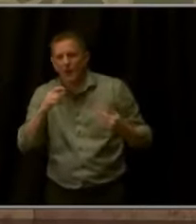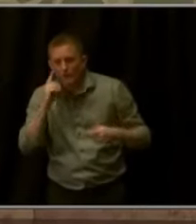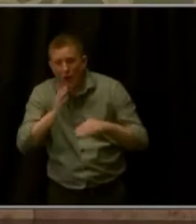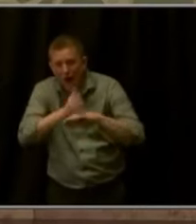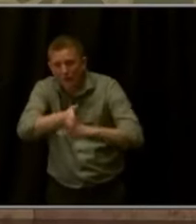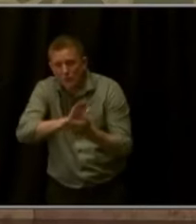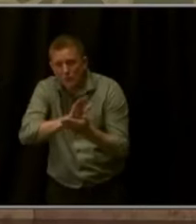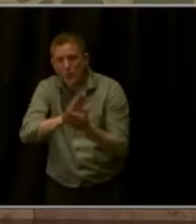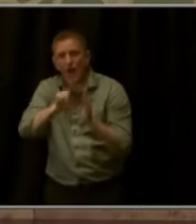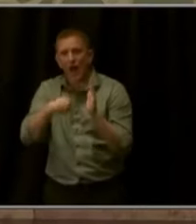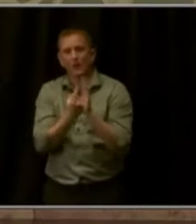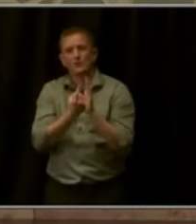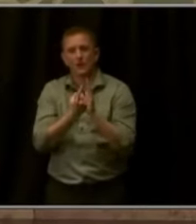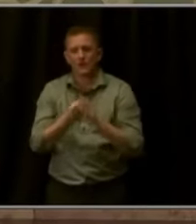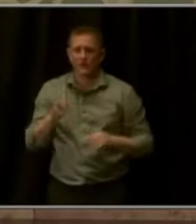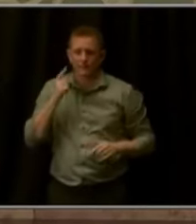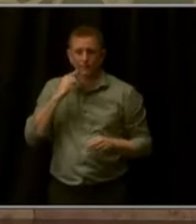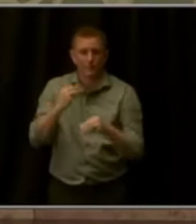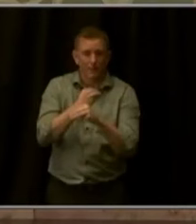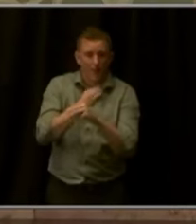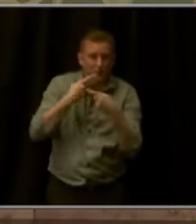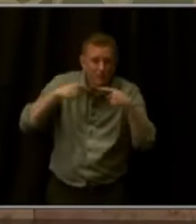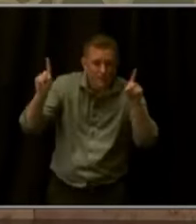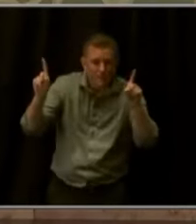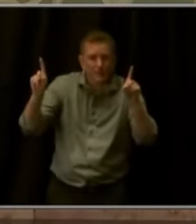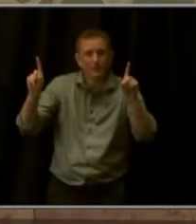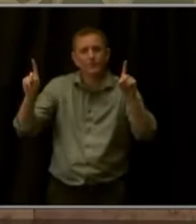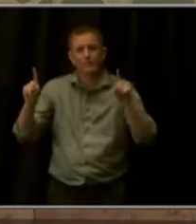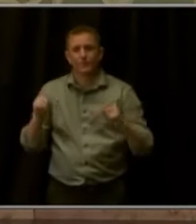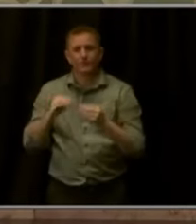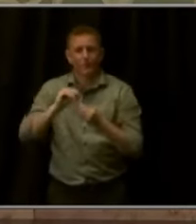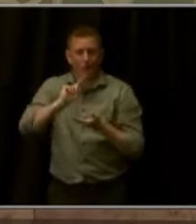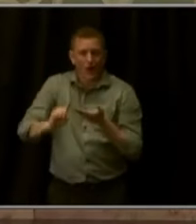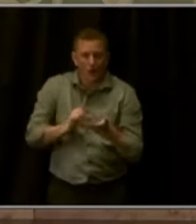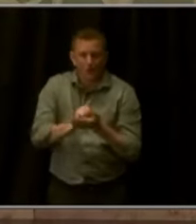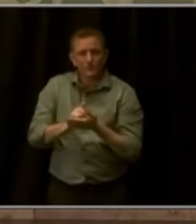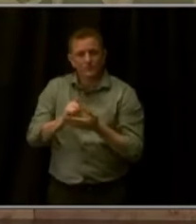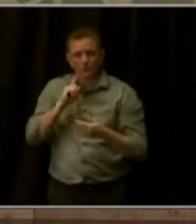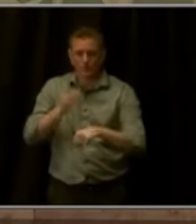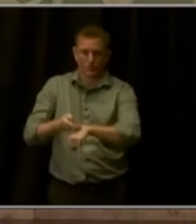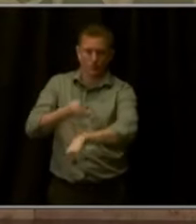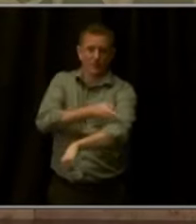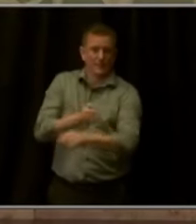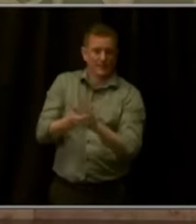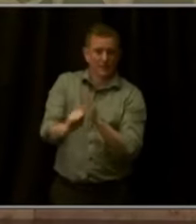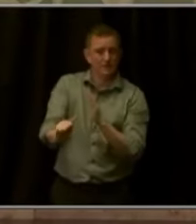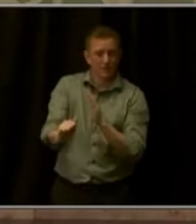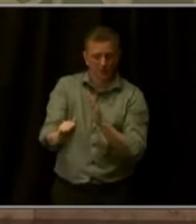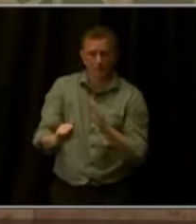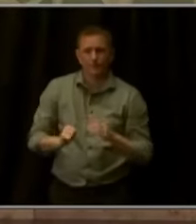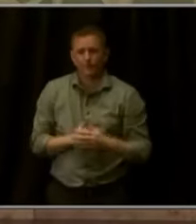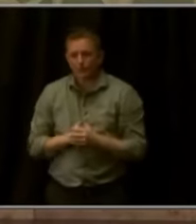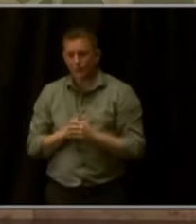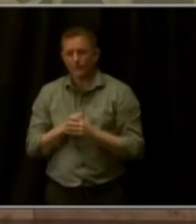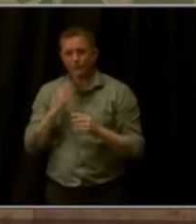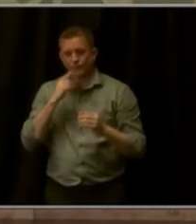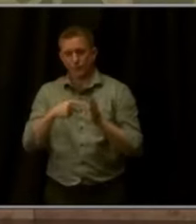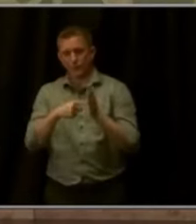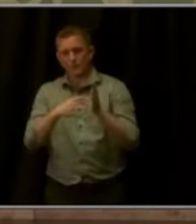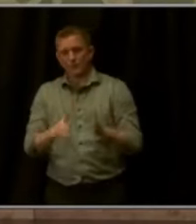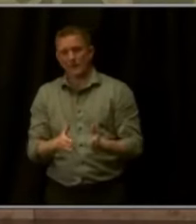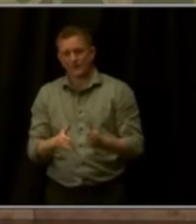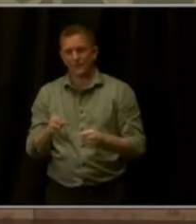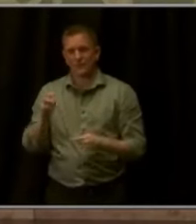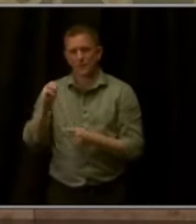math achievement, including more hours focused on strengthening their skills. Thanks to the leadership of Representative McLaughlin and Representative